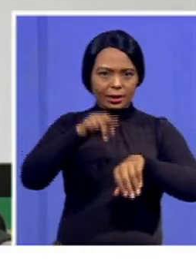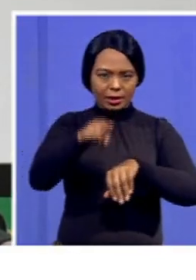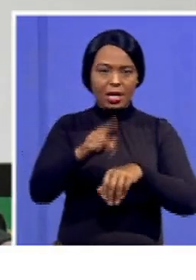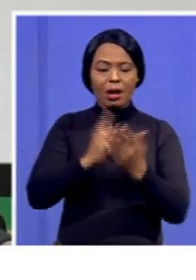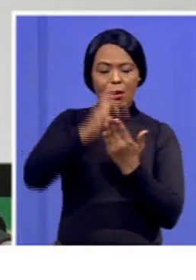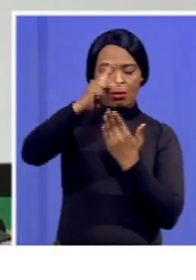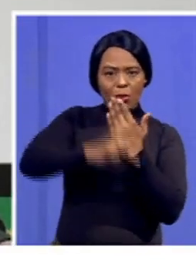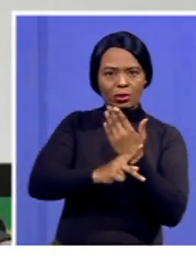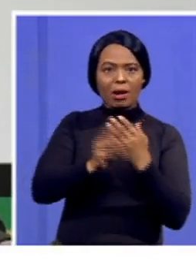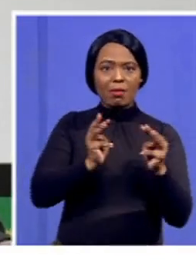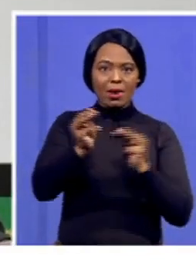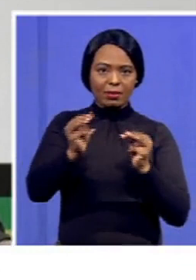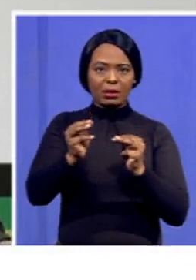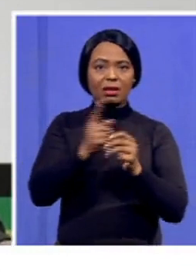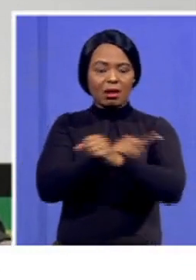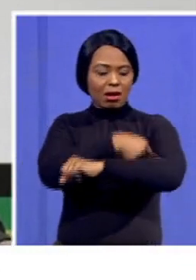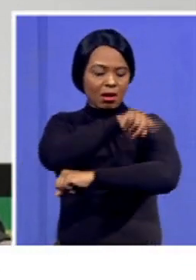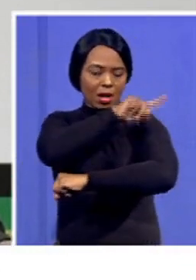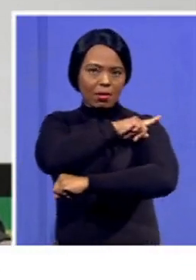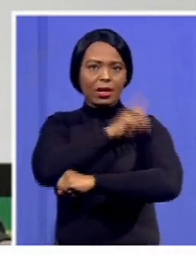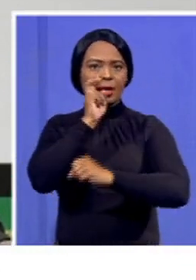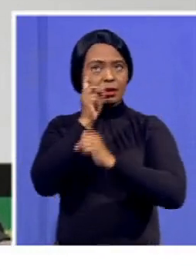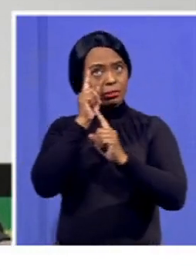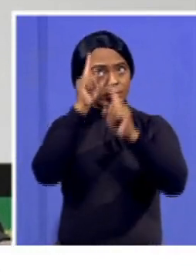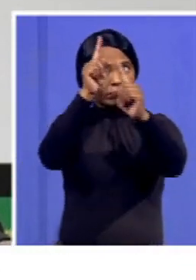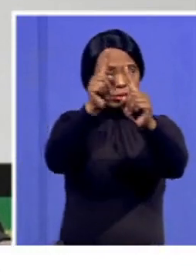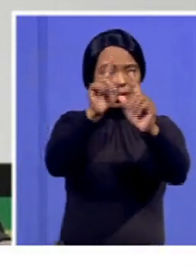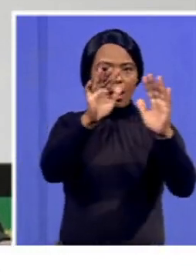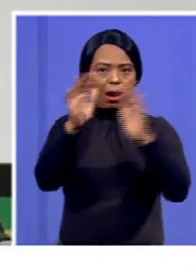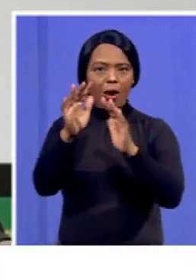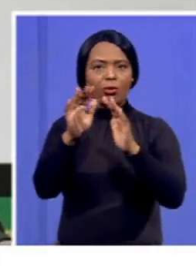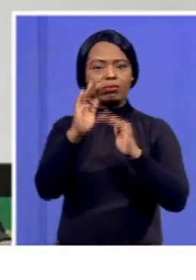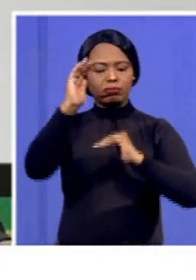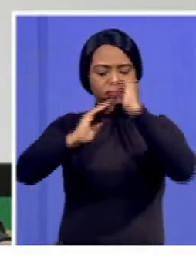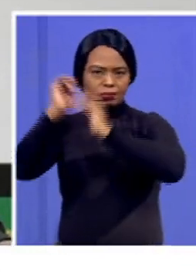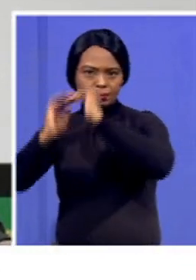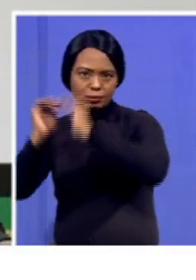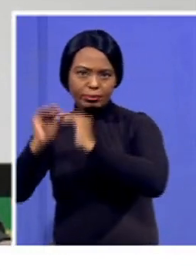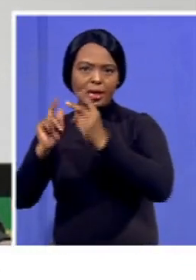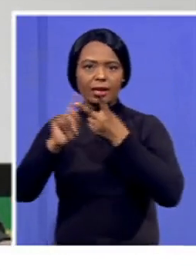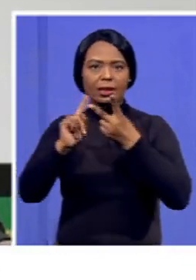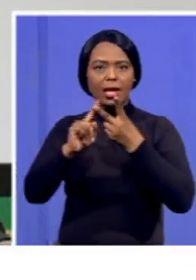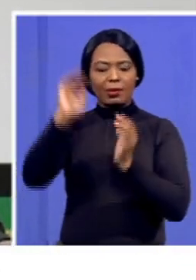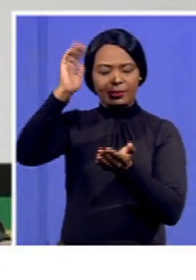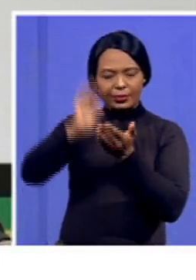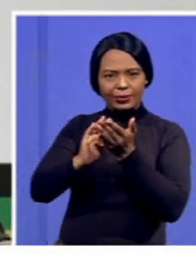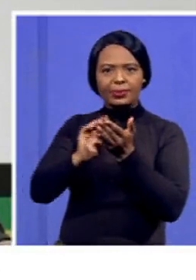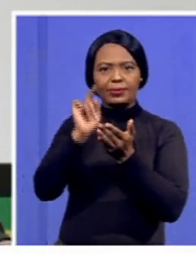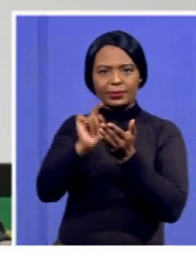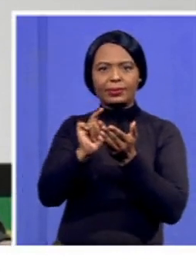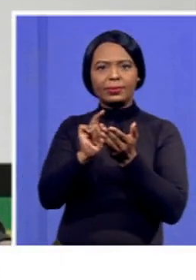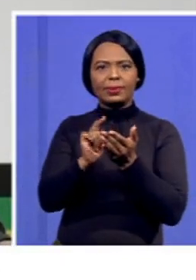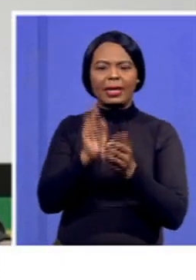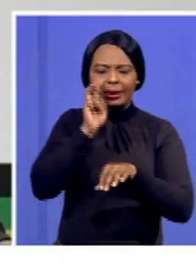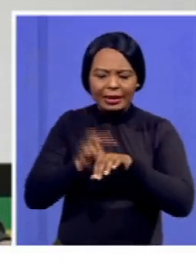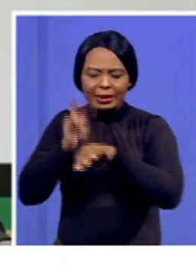capability must be built and regulatory complexities must be reduced for potential investors. We do think that there's still